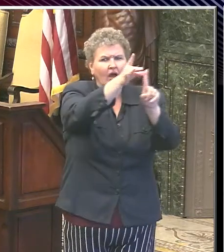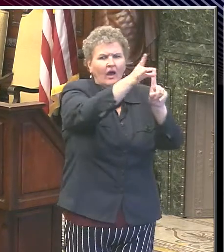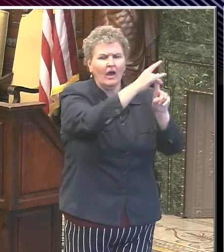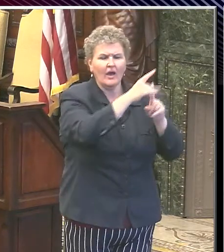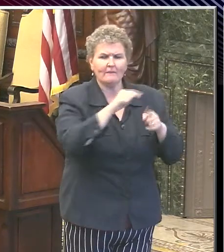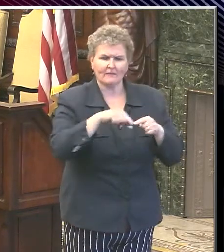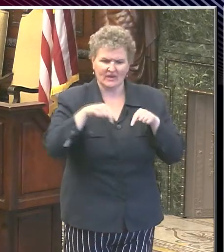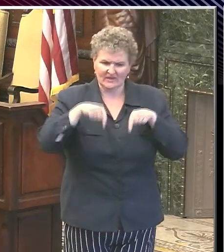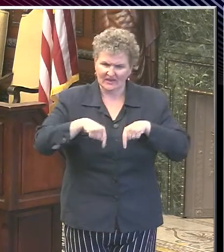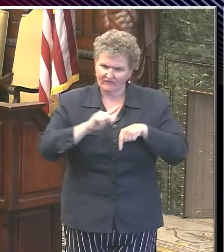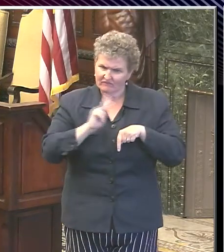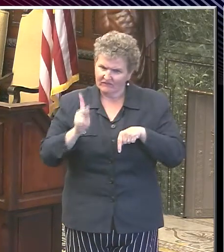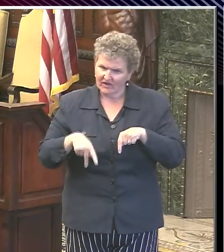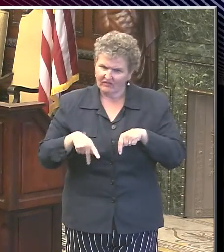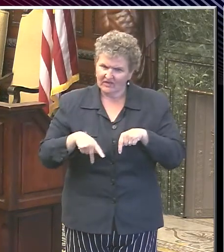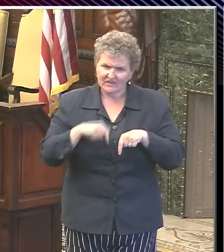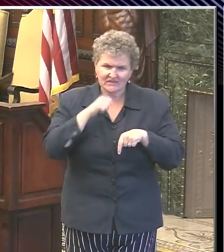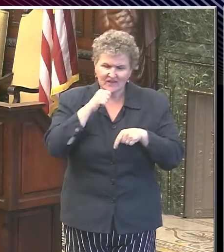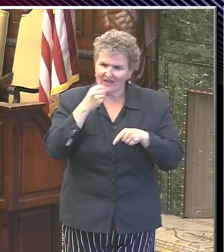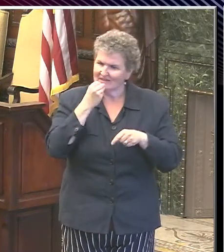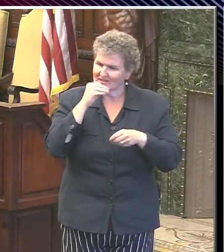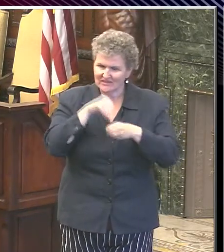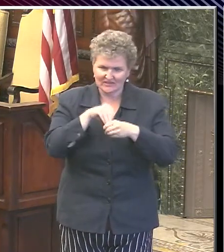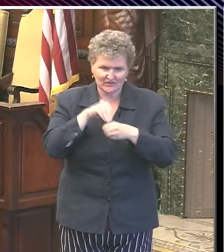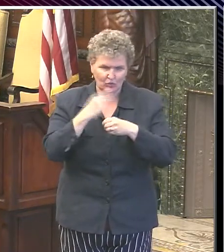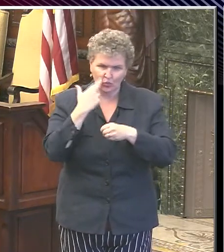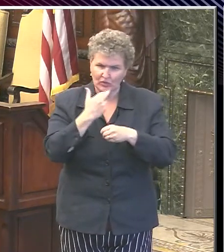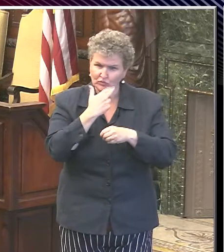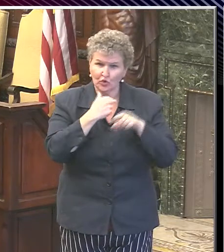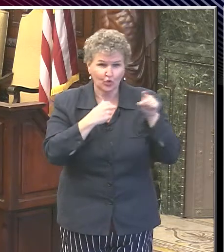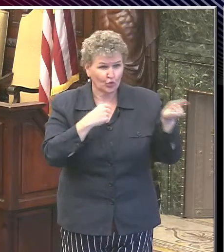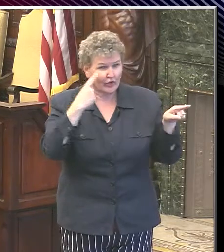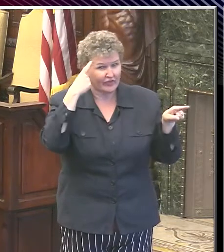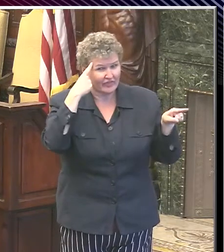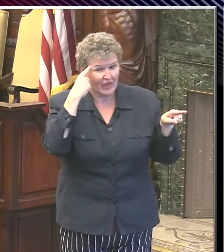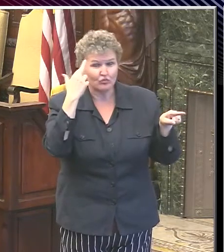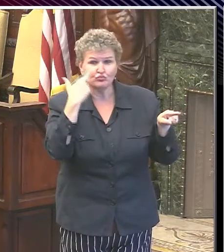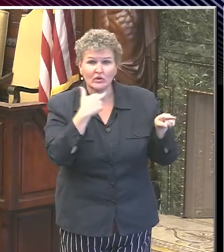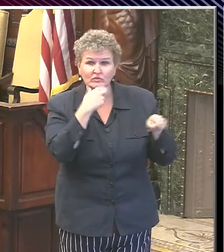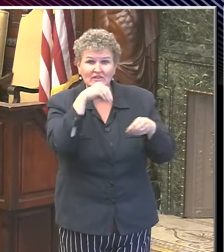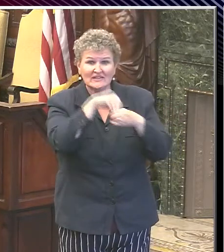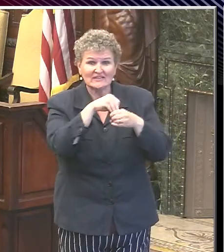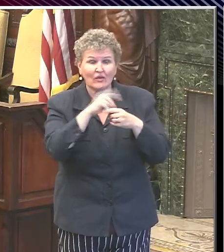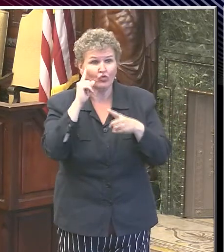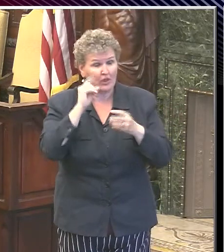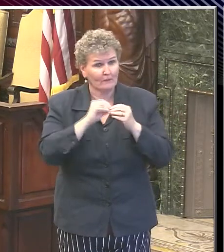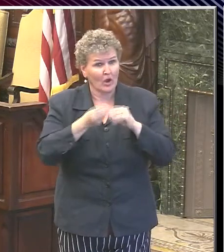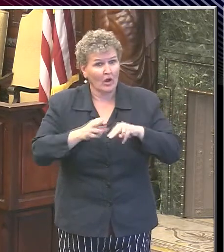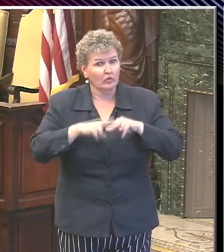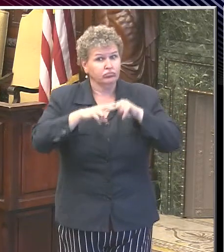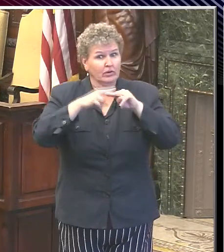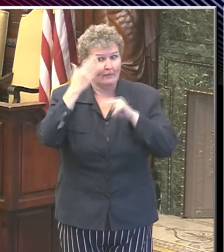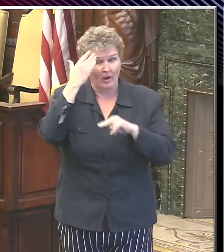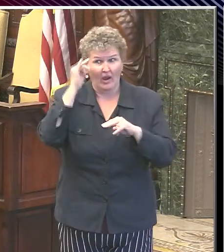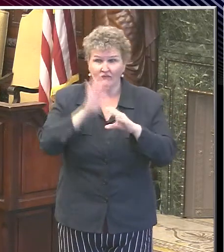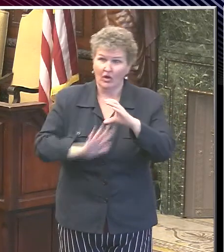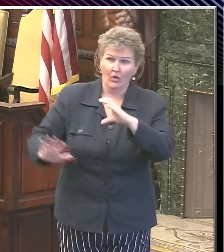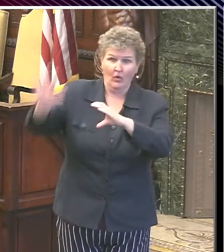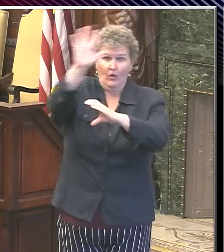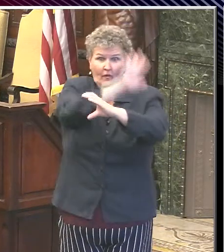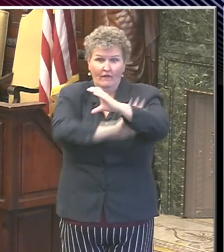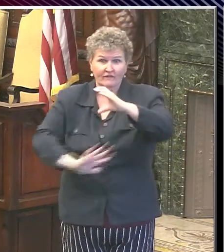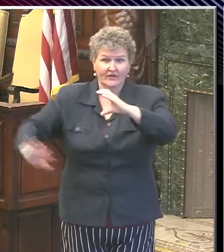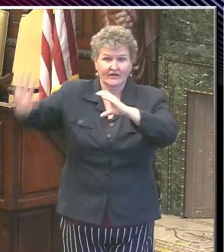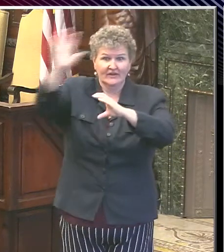had indoor dining yet. Do you think indoor dining could be a reason why there might be a huge spike in COVID cases in places like Delaware County?